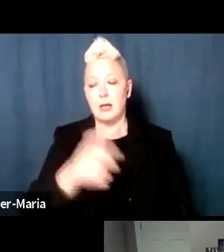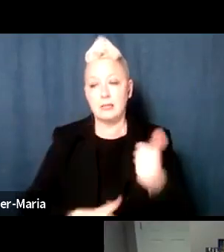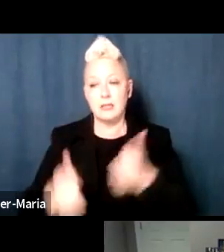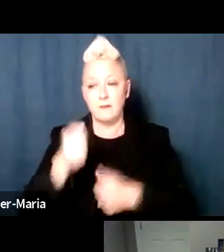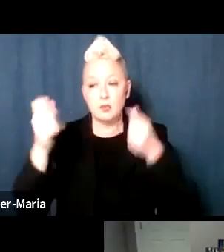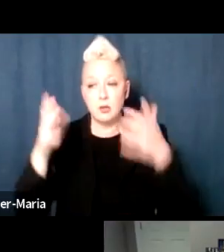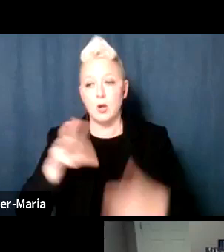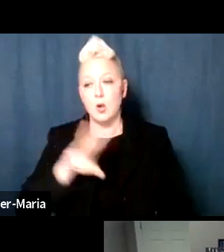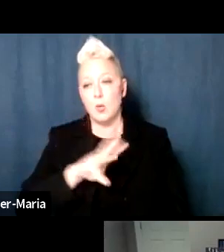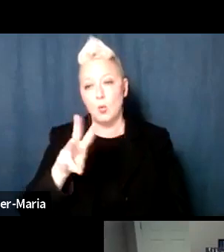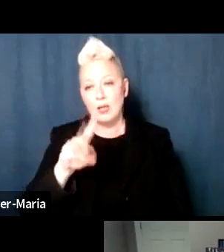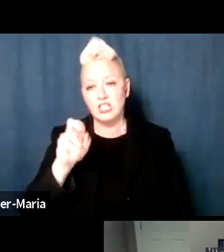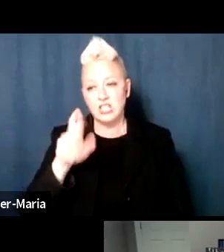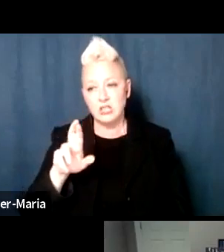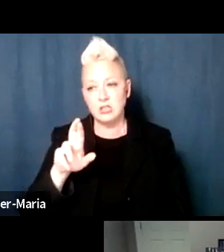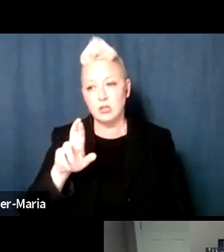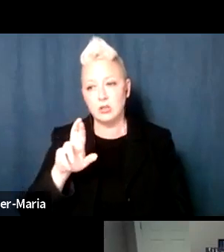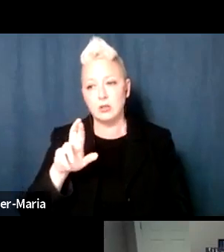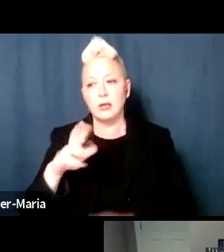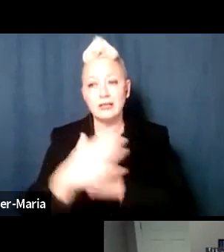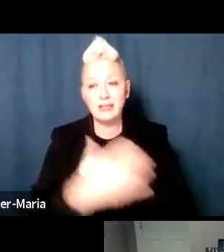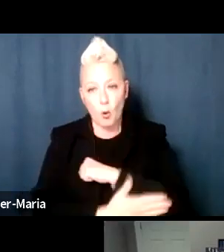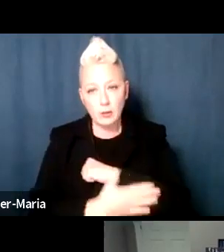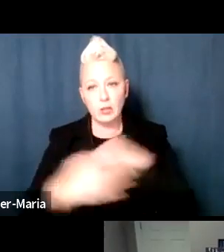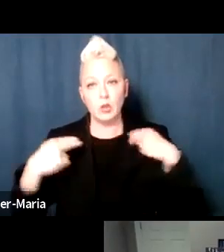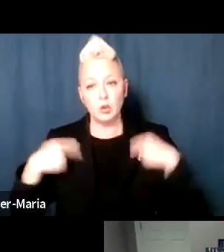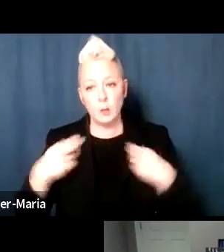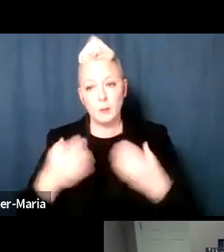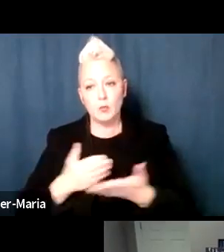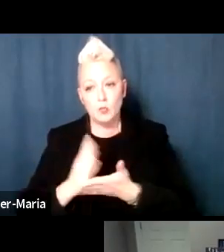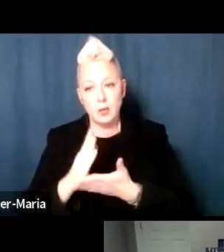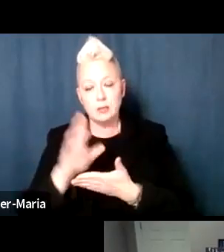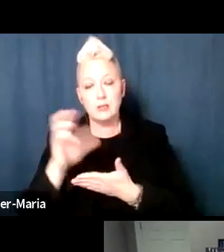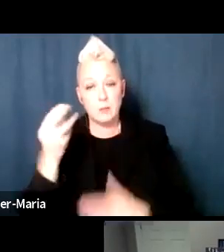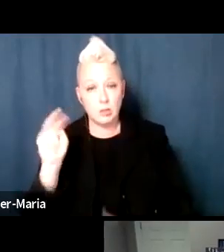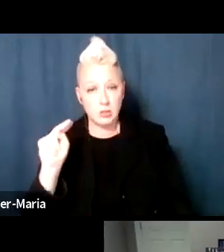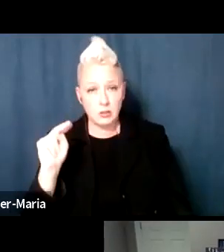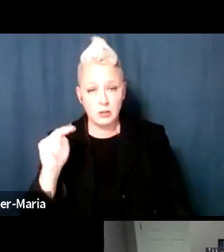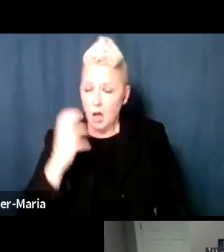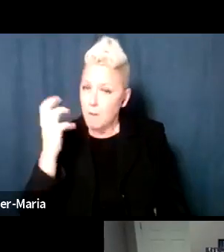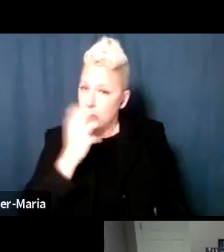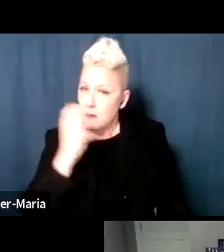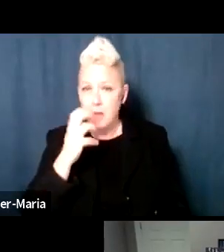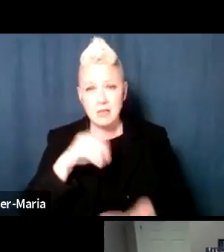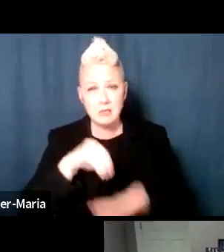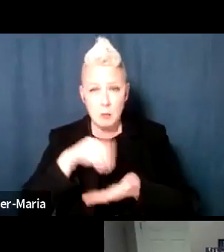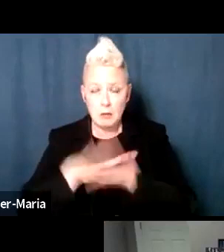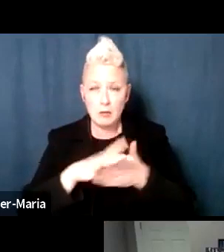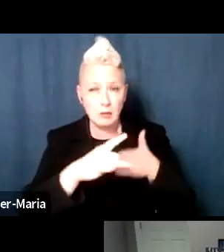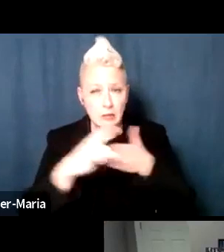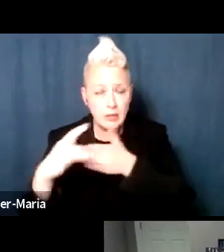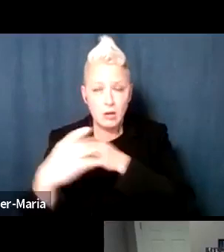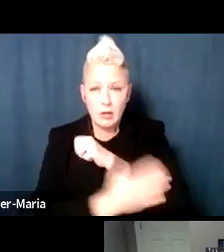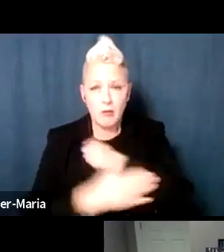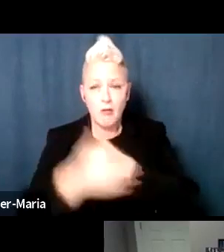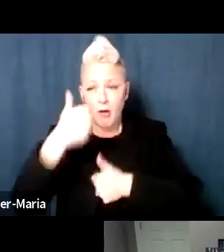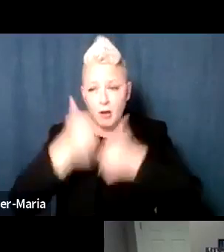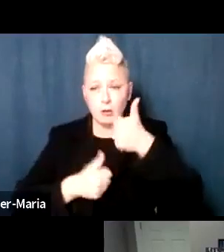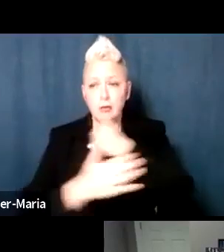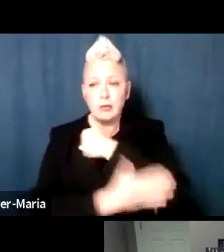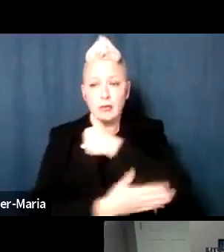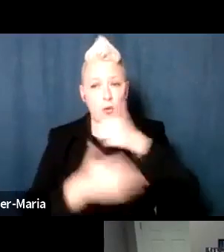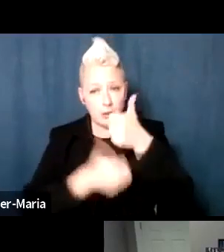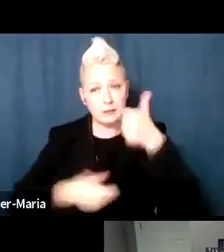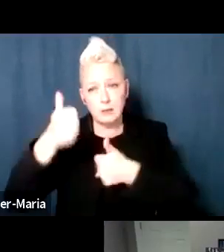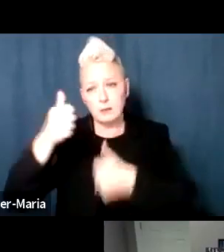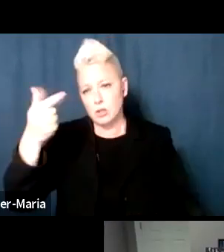Human Rights Commission, who also has an extraordinary record of leadership in our county under County Executive George Latimer.